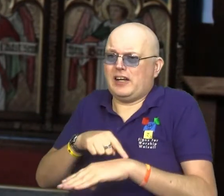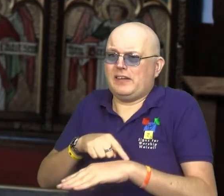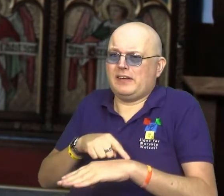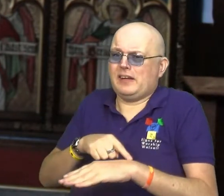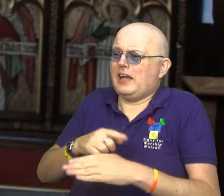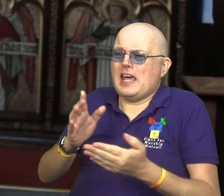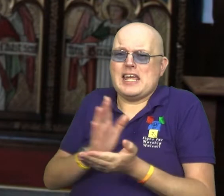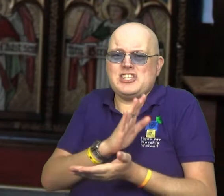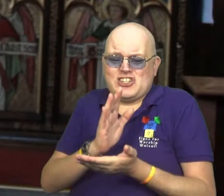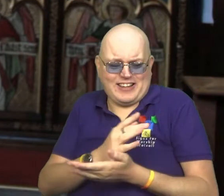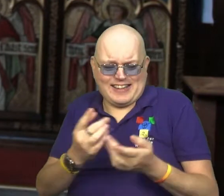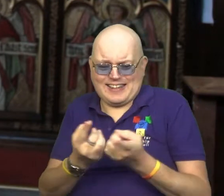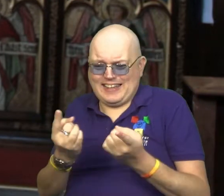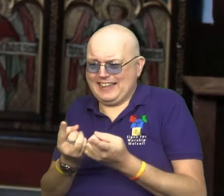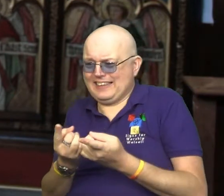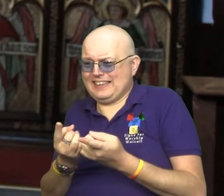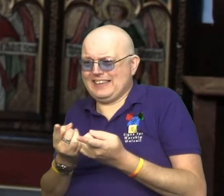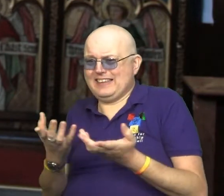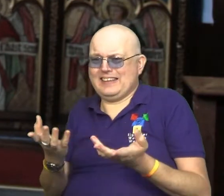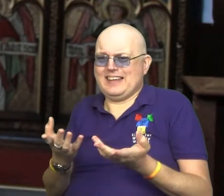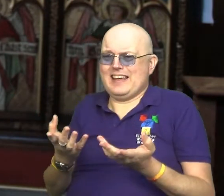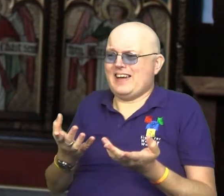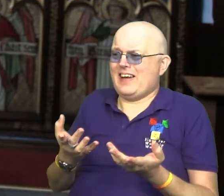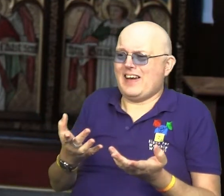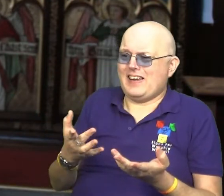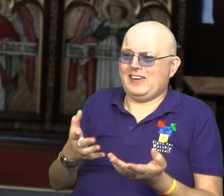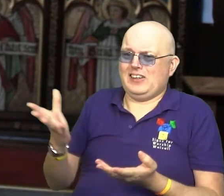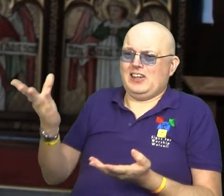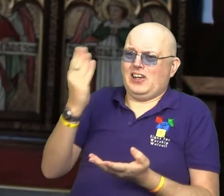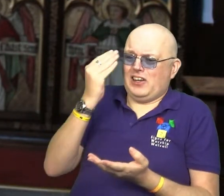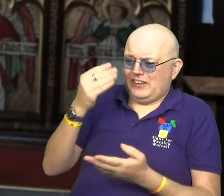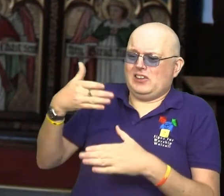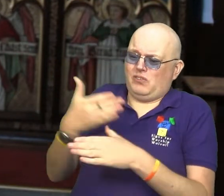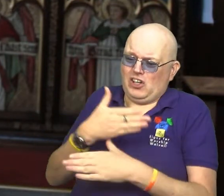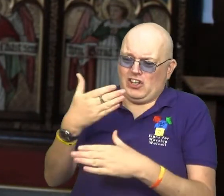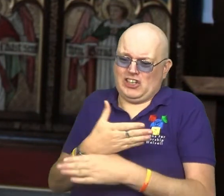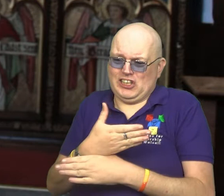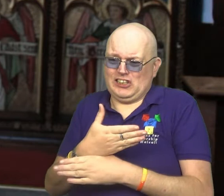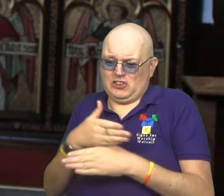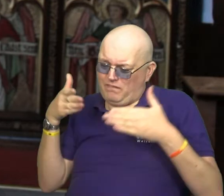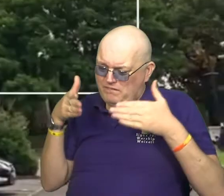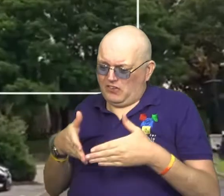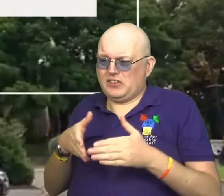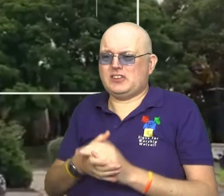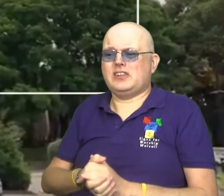enjoying anything outside of the learning and the working.